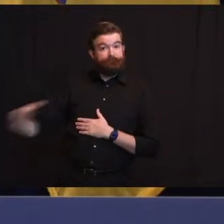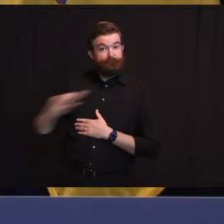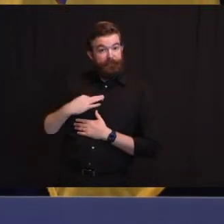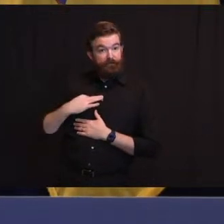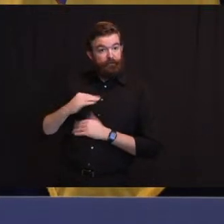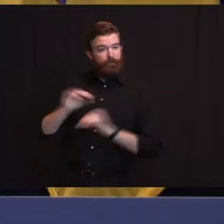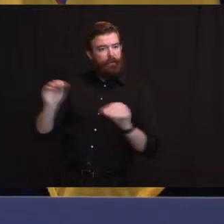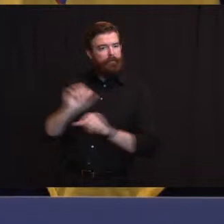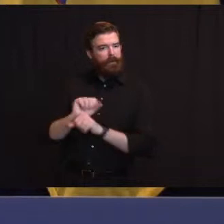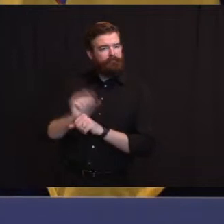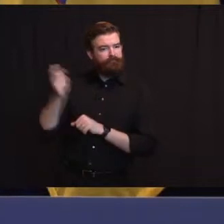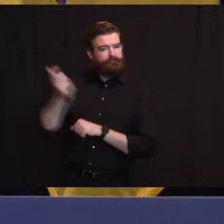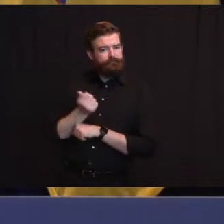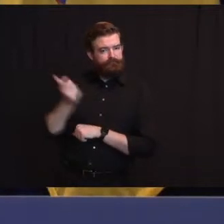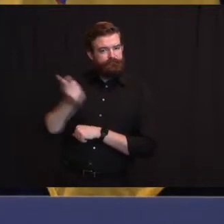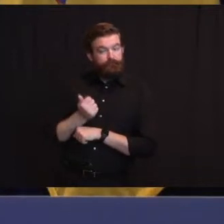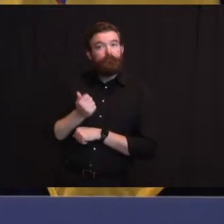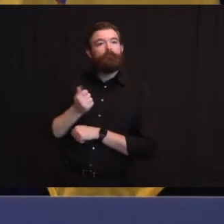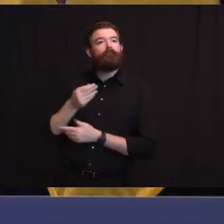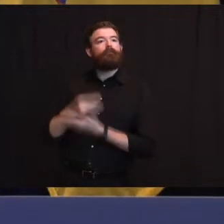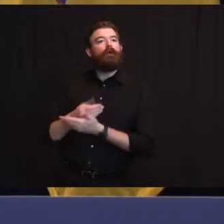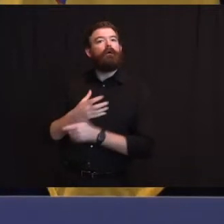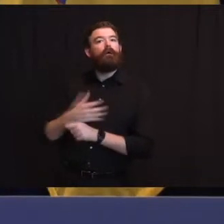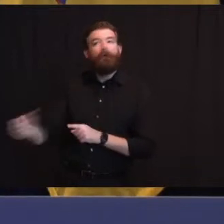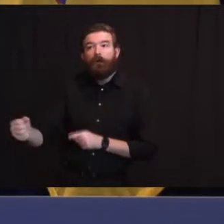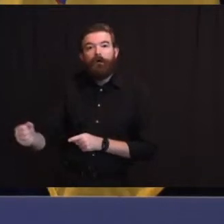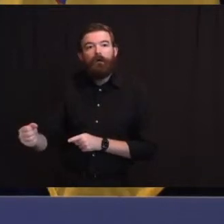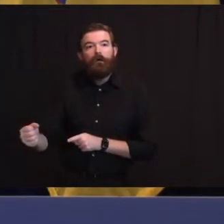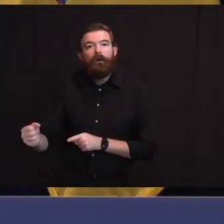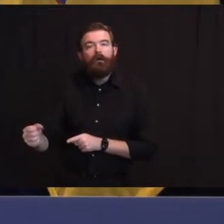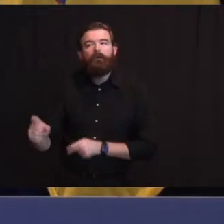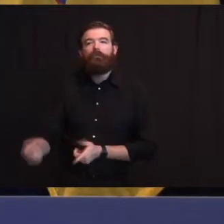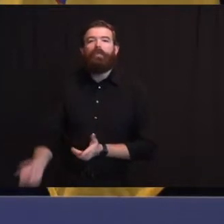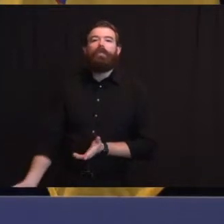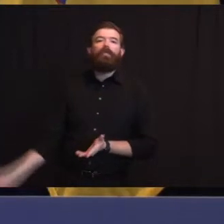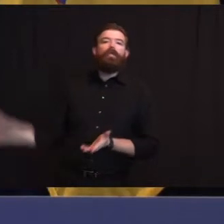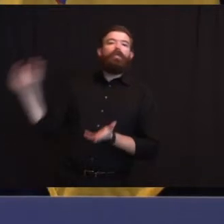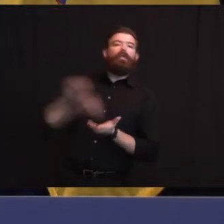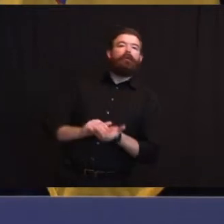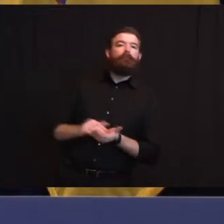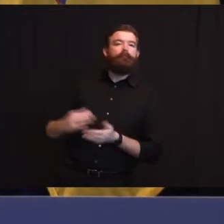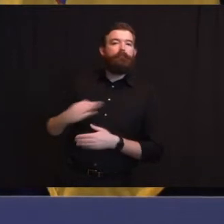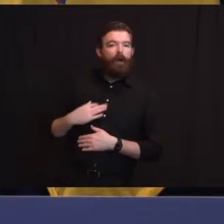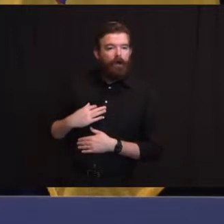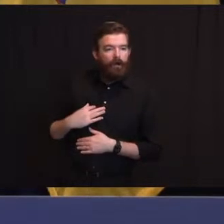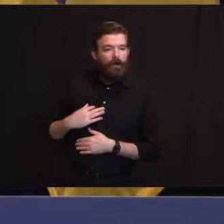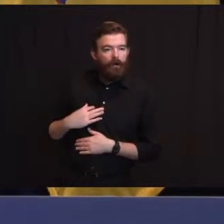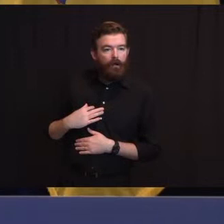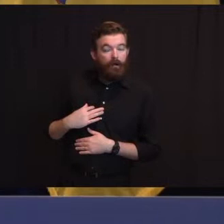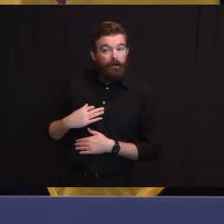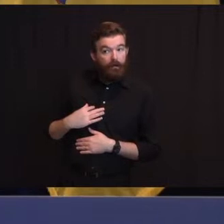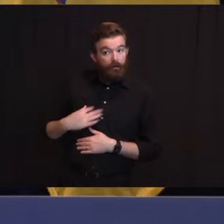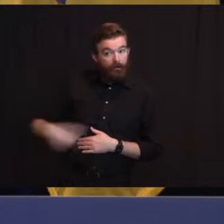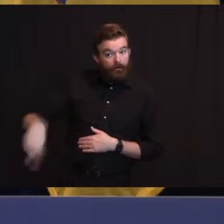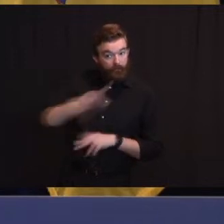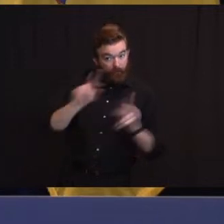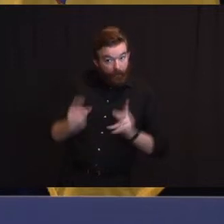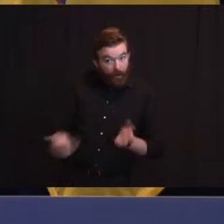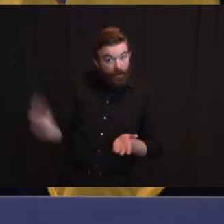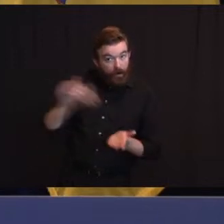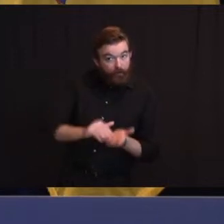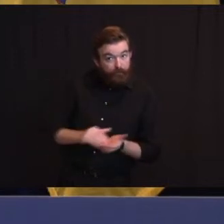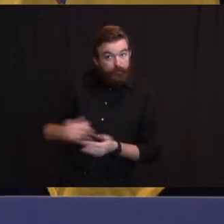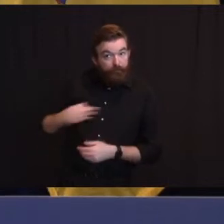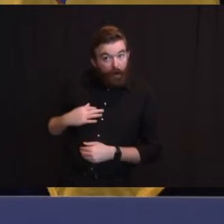of people needing to reapply for unemployment? And I guess for the governor, I'll ask again about the report of your administration